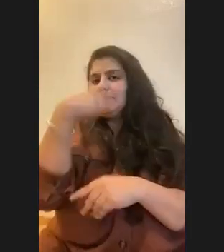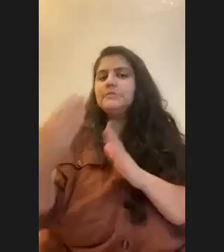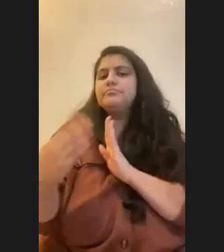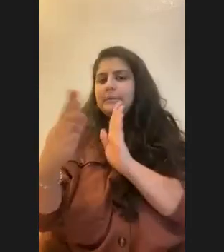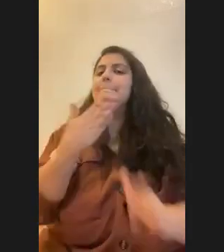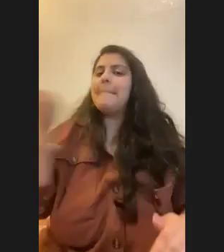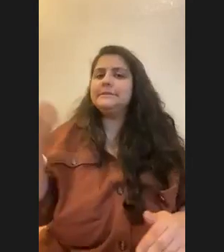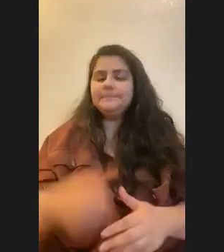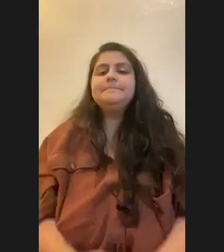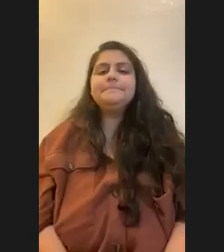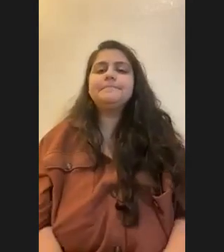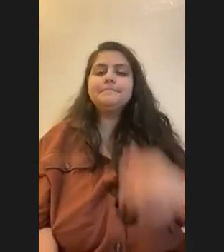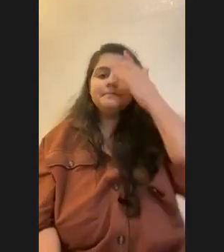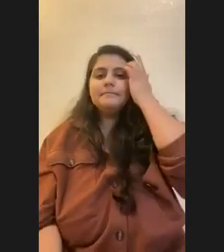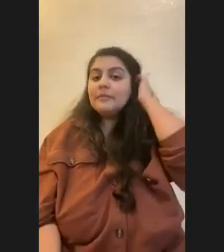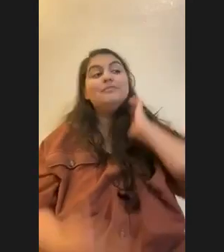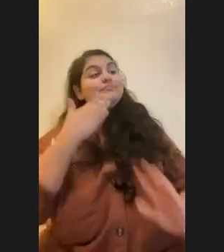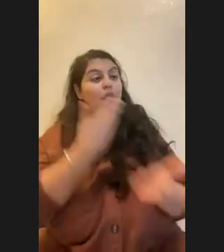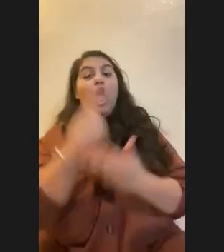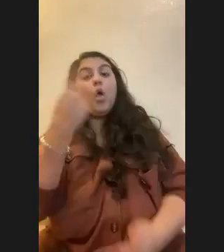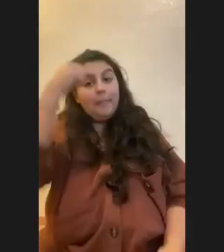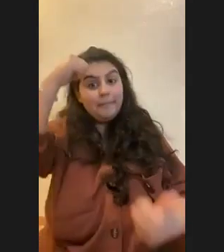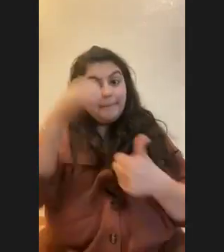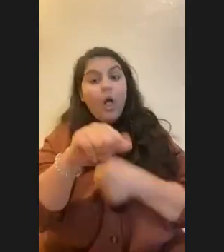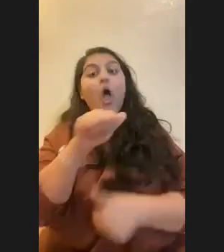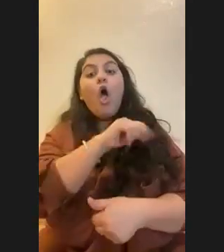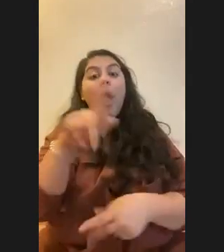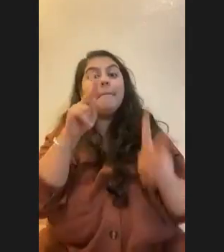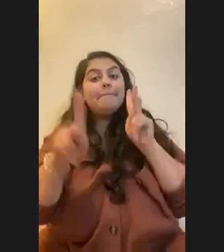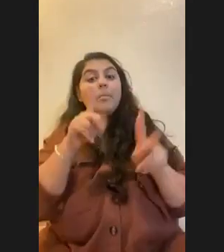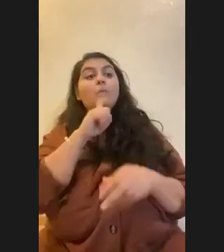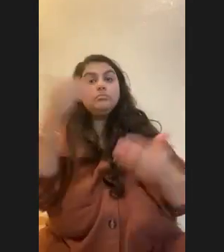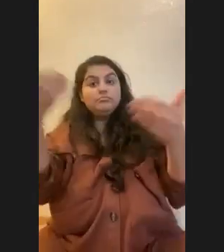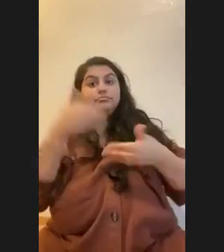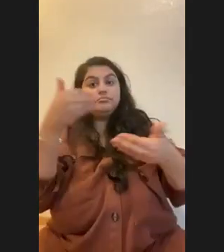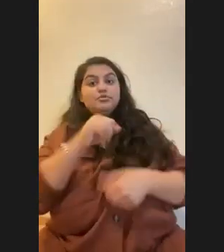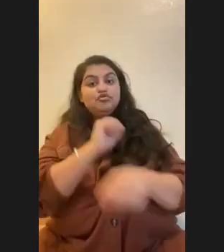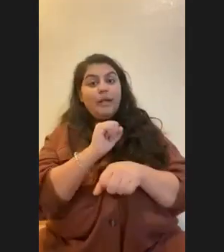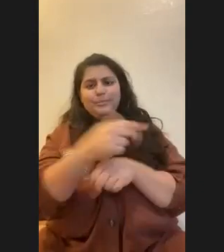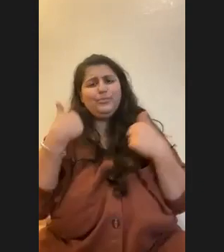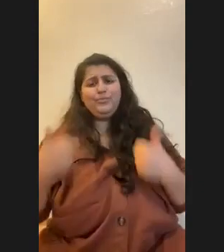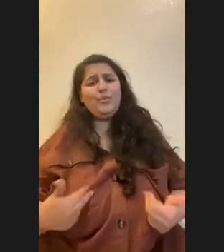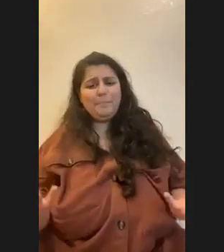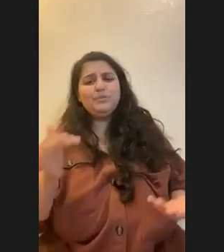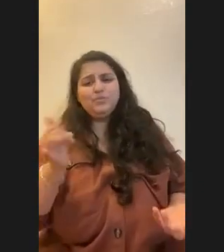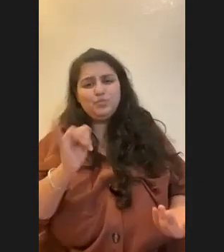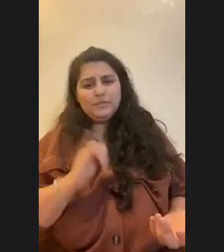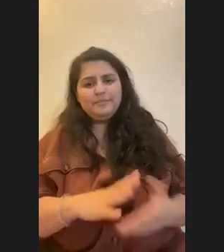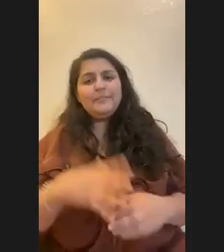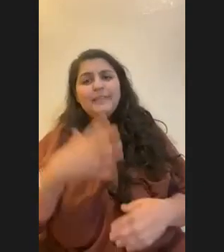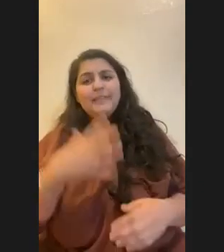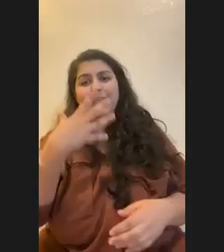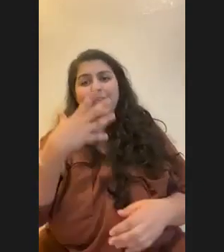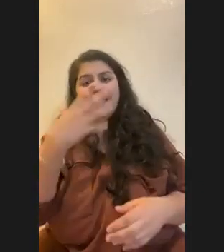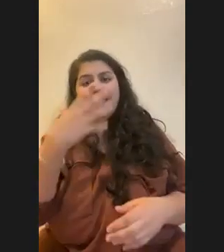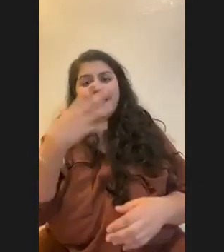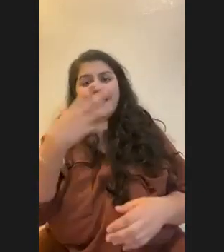Yeah. Always remember all of these people that are giving us all jobs, they're just humans and think about what would be hard for you to say no to.